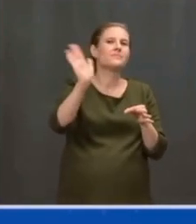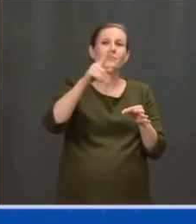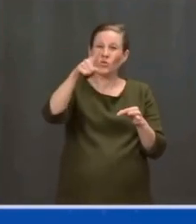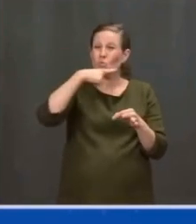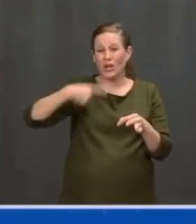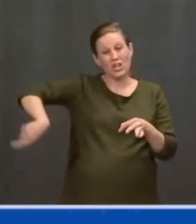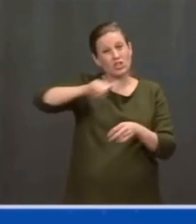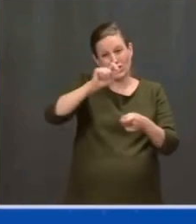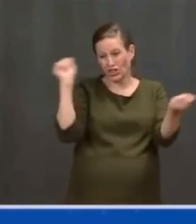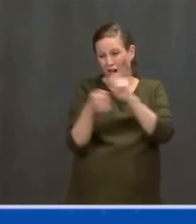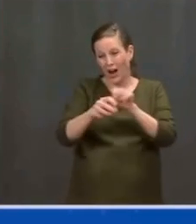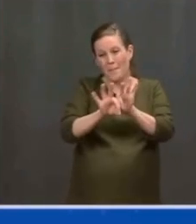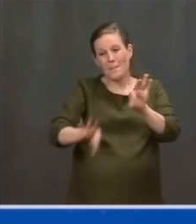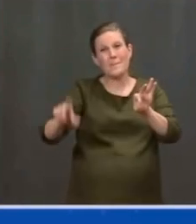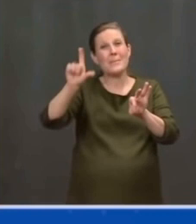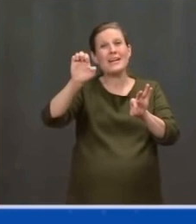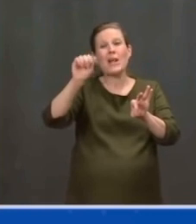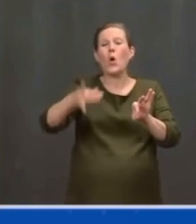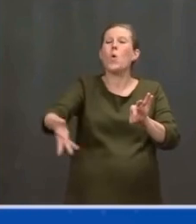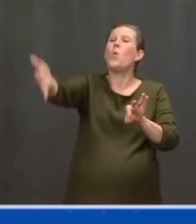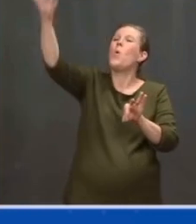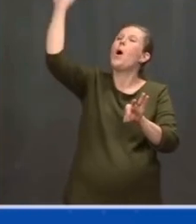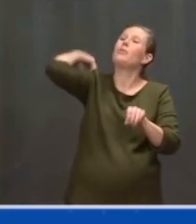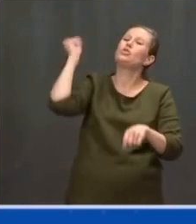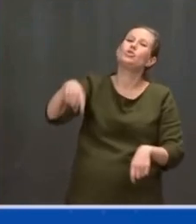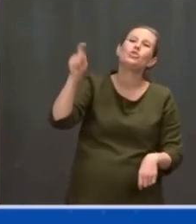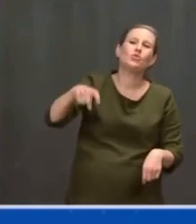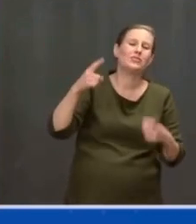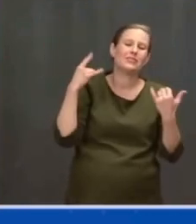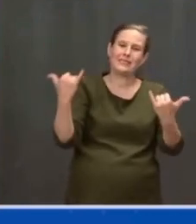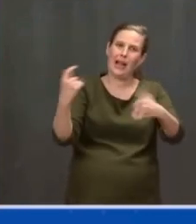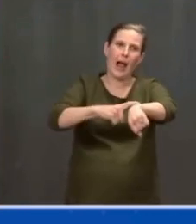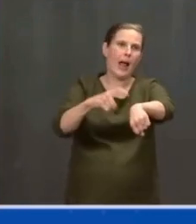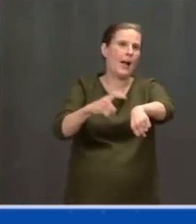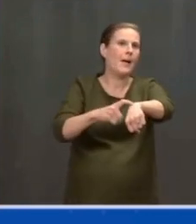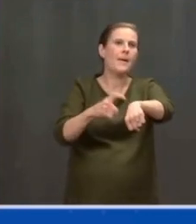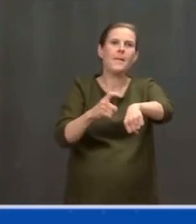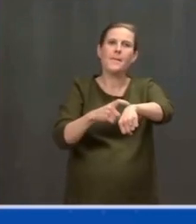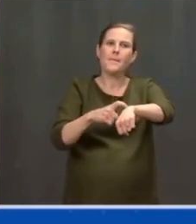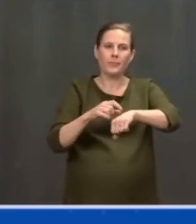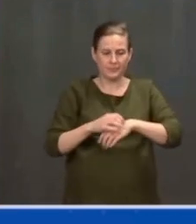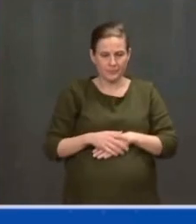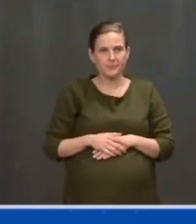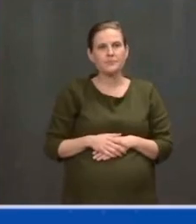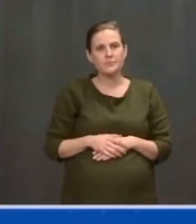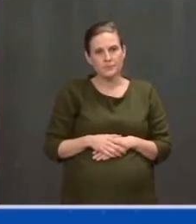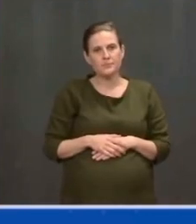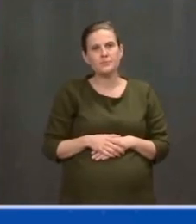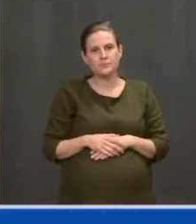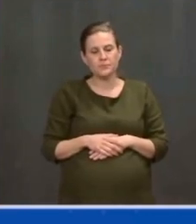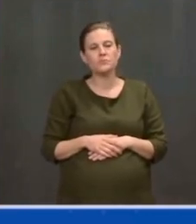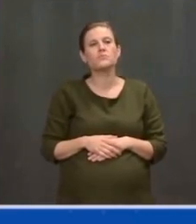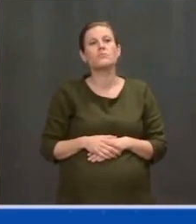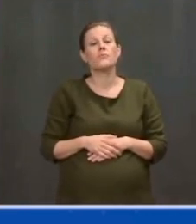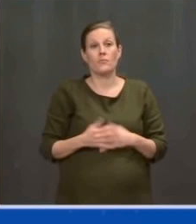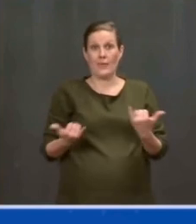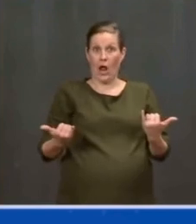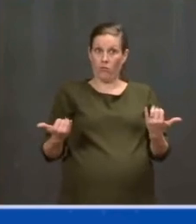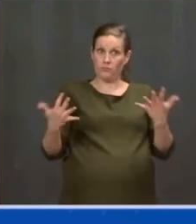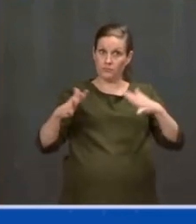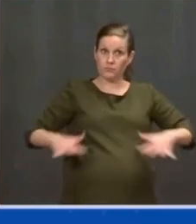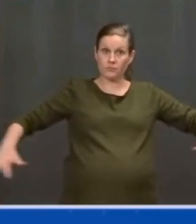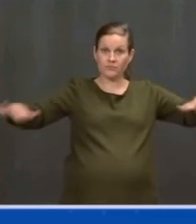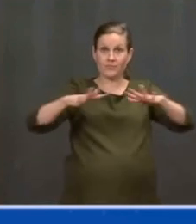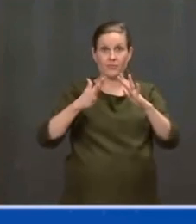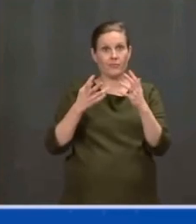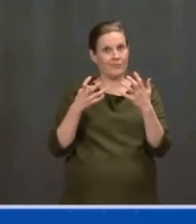where the early interest was in Internet, this thing called the Internet that we invested,